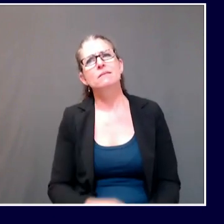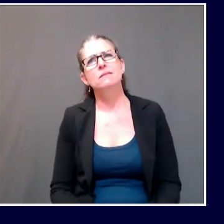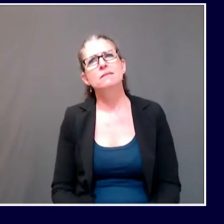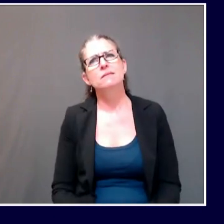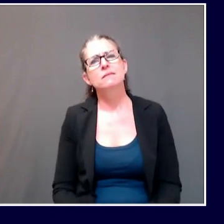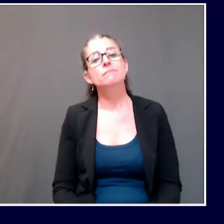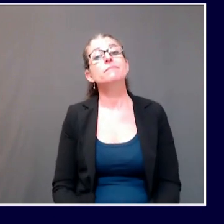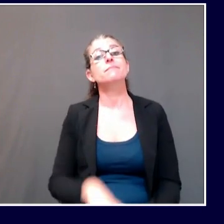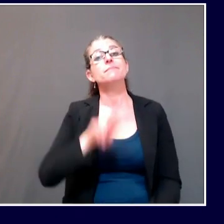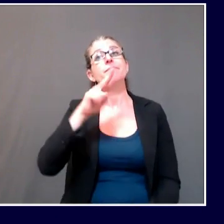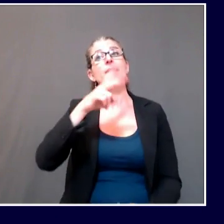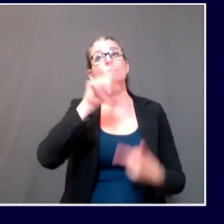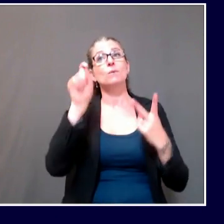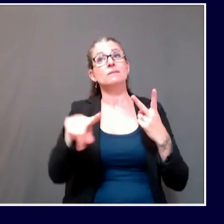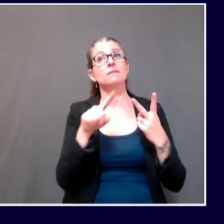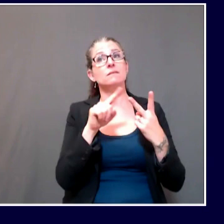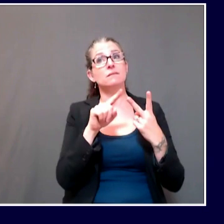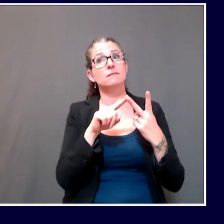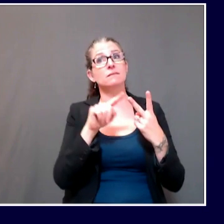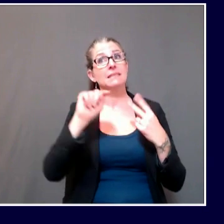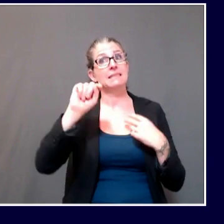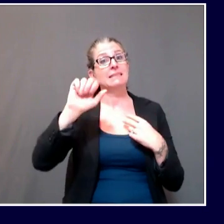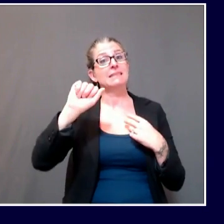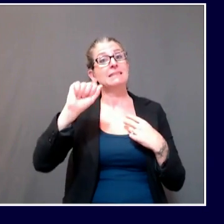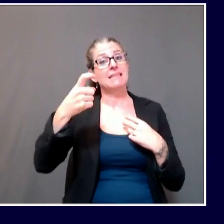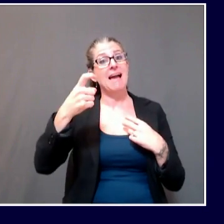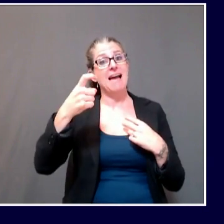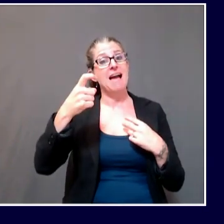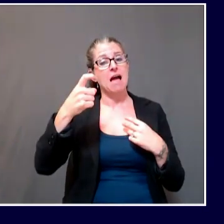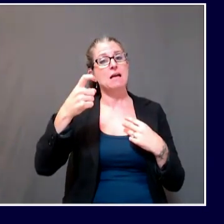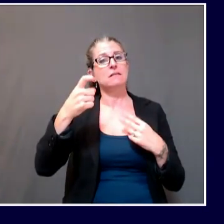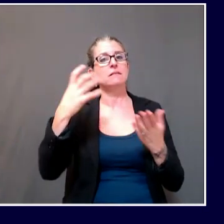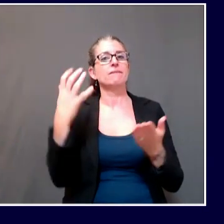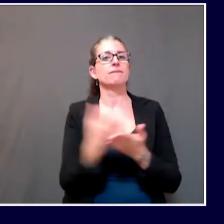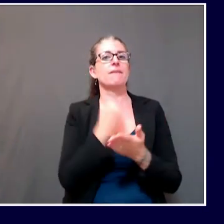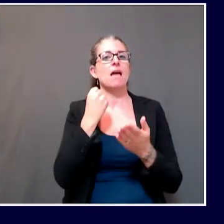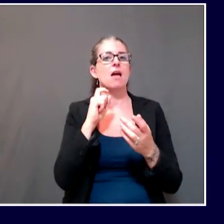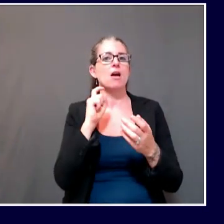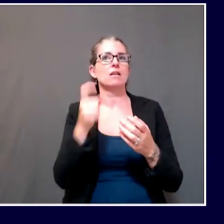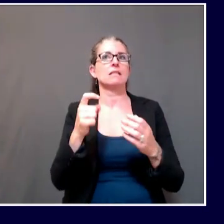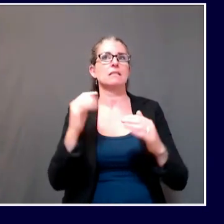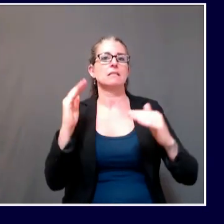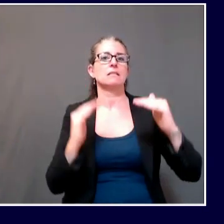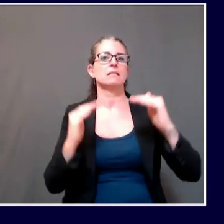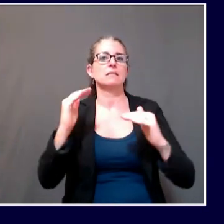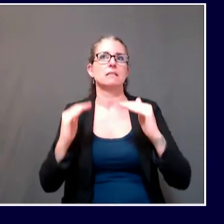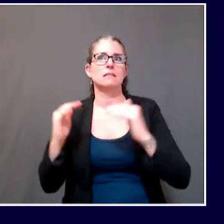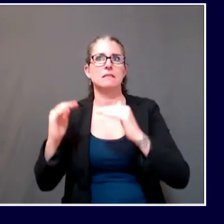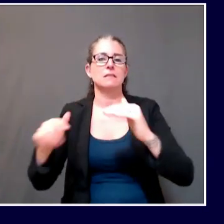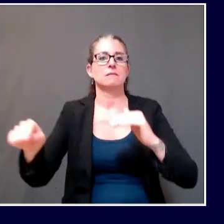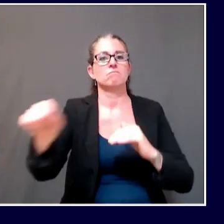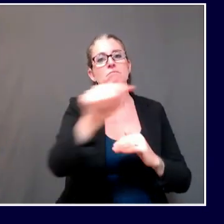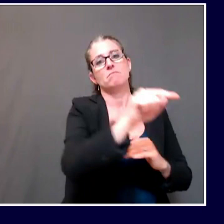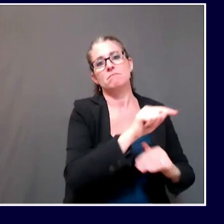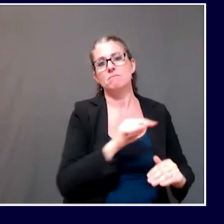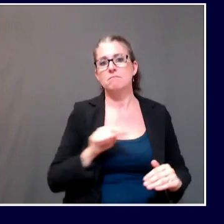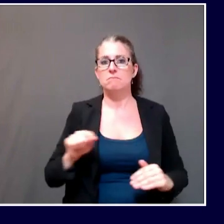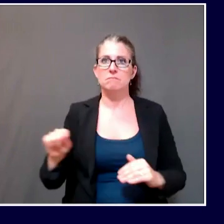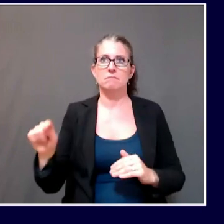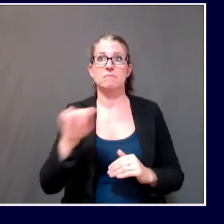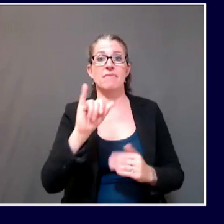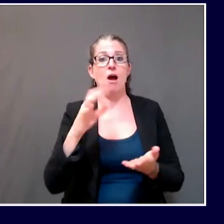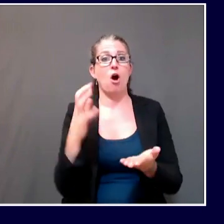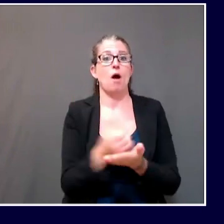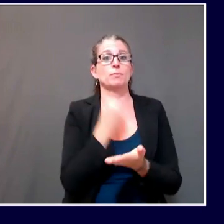state revenue crunch, including repealing tax breaks for wealthy individuals passed under the previous administration or implementing 3